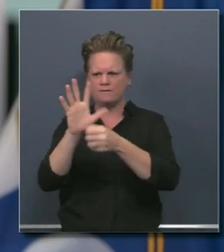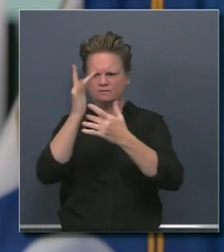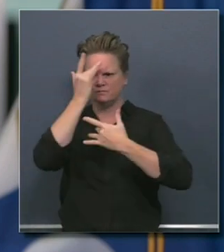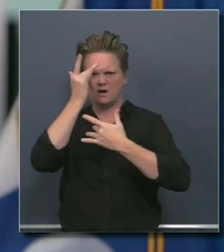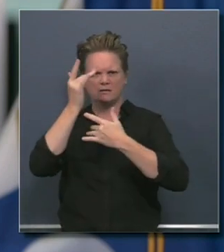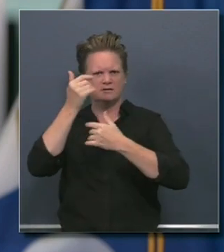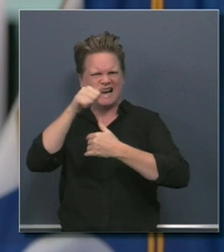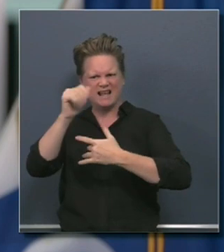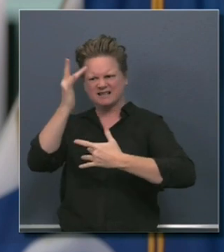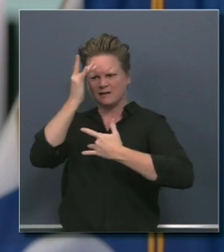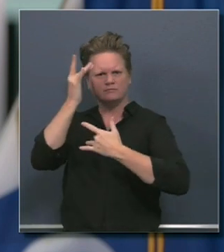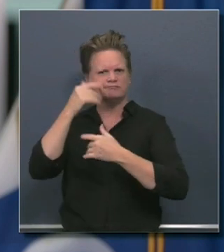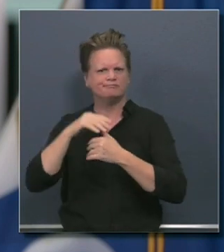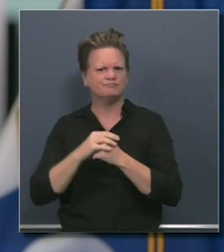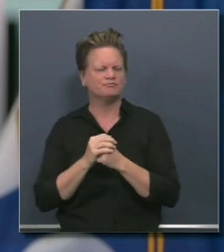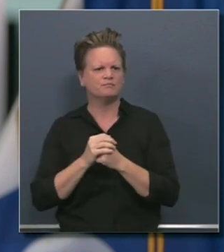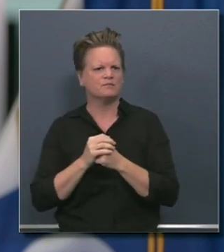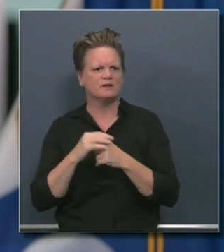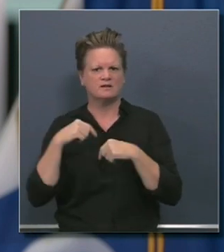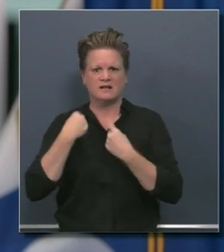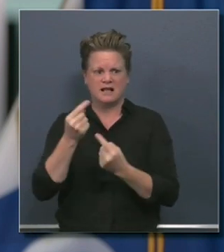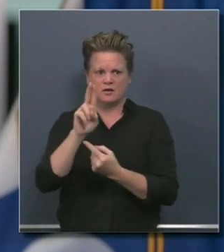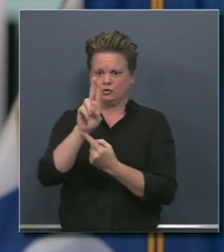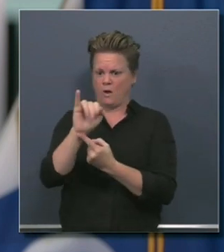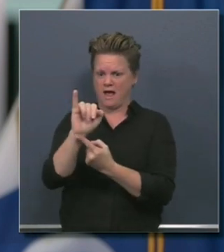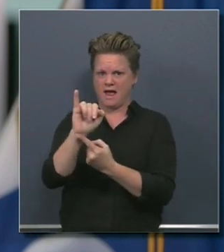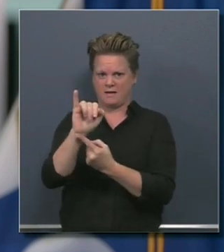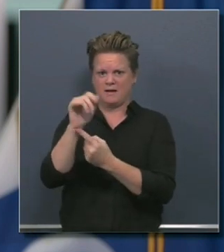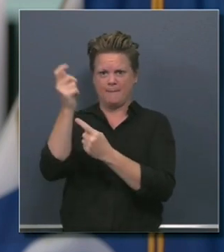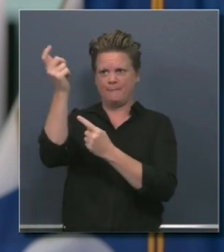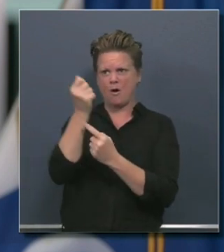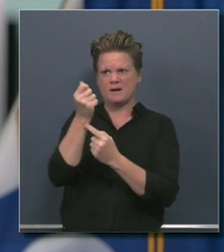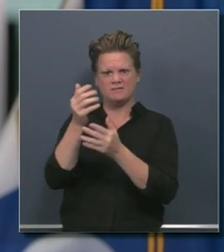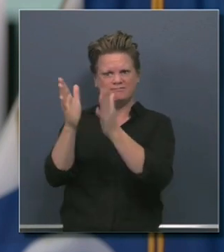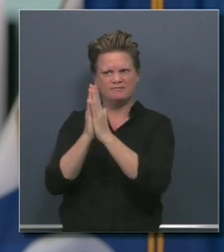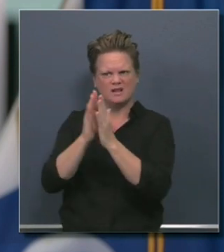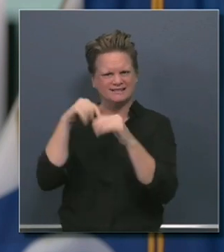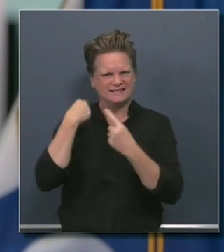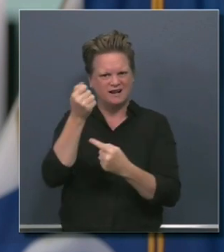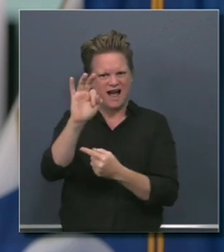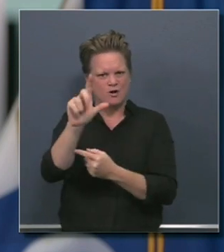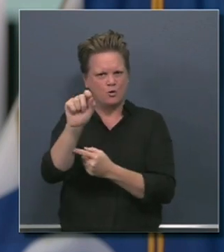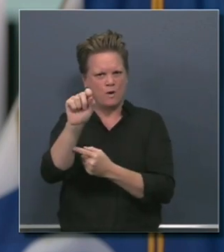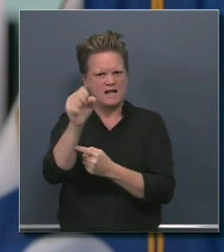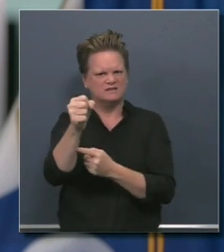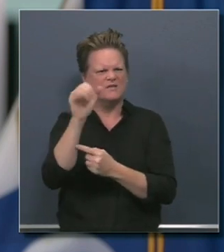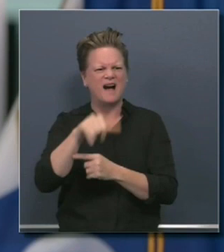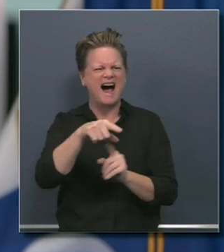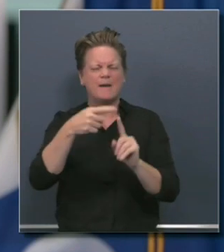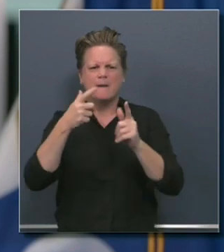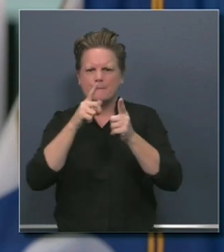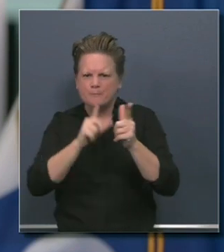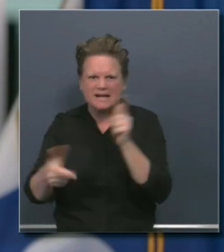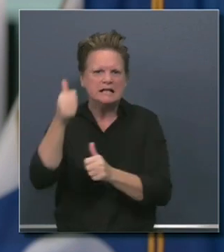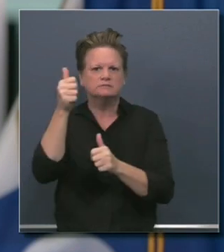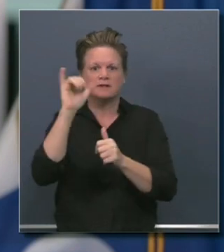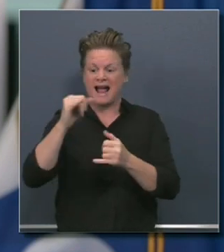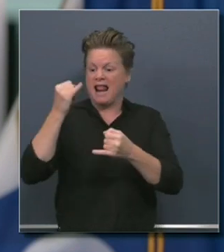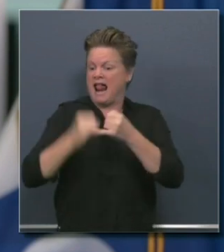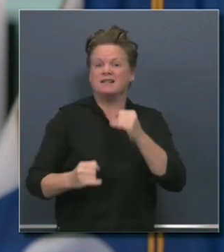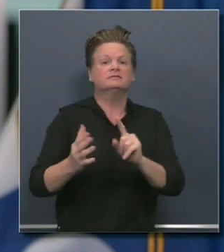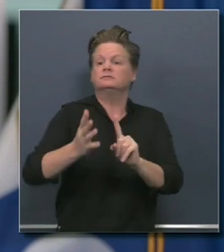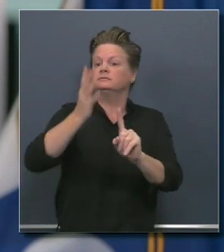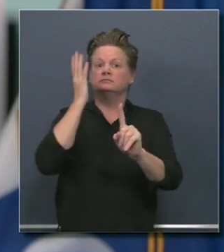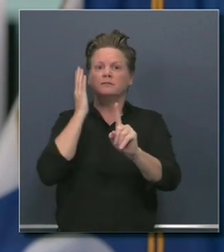Depression. These are challenging times, and they require a collaborative spirit. They require